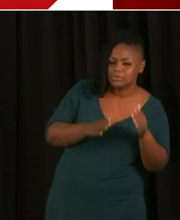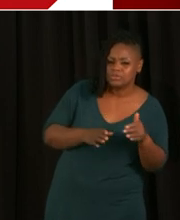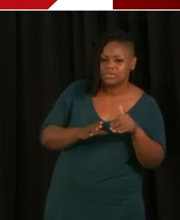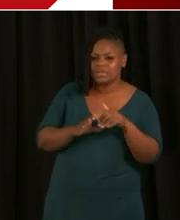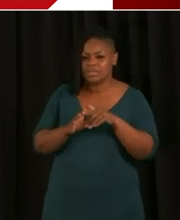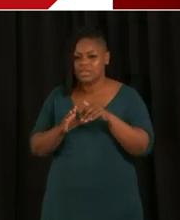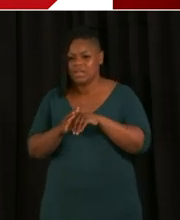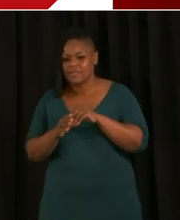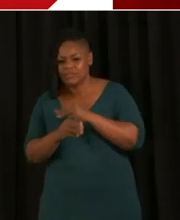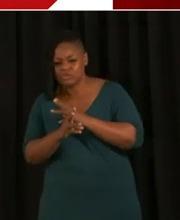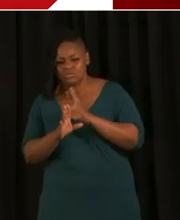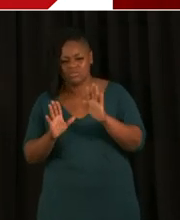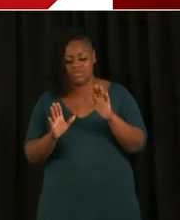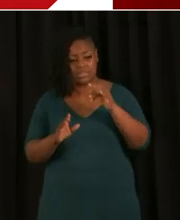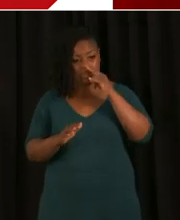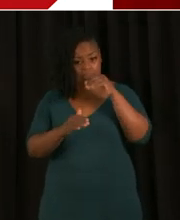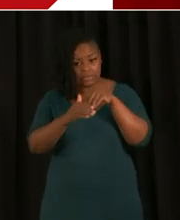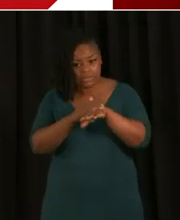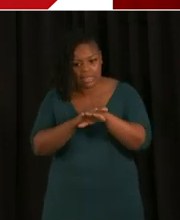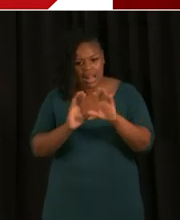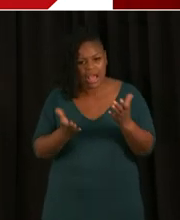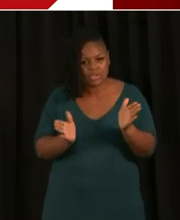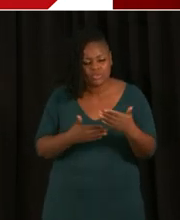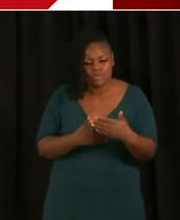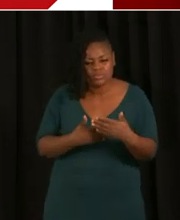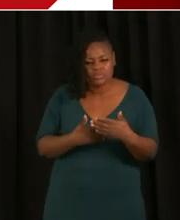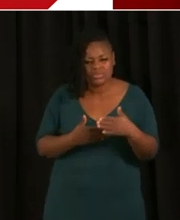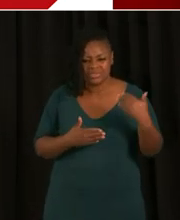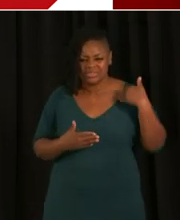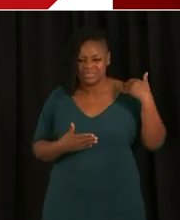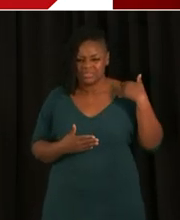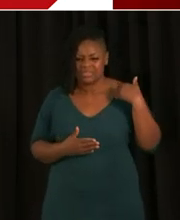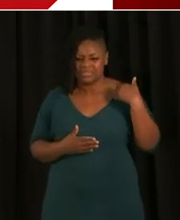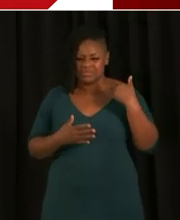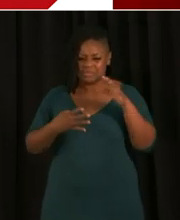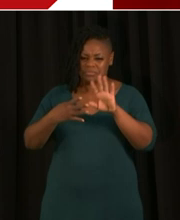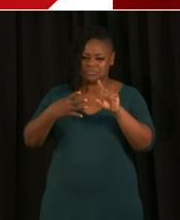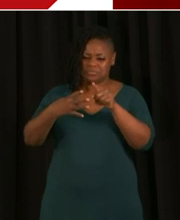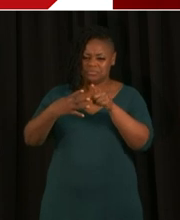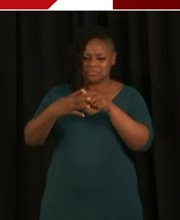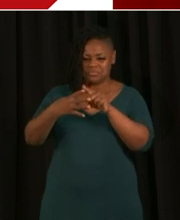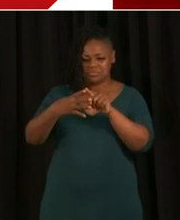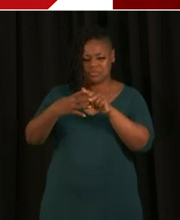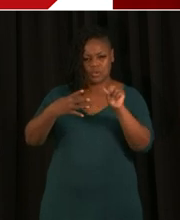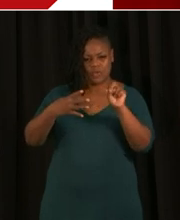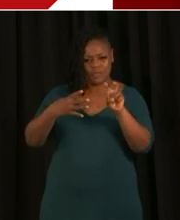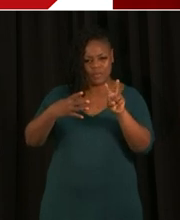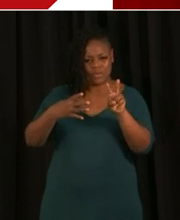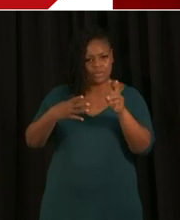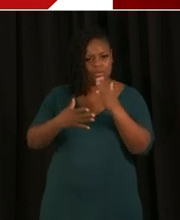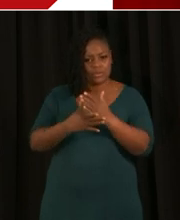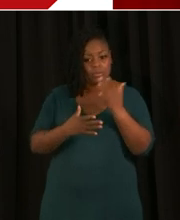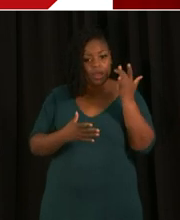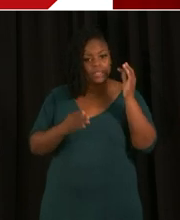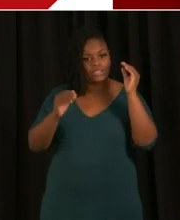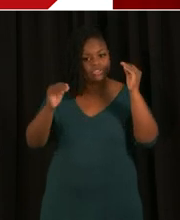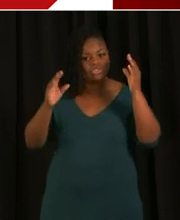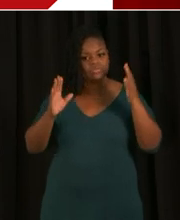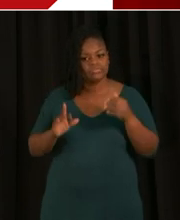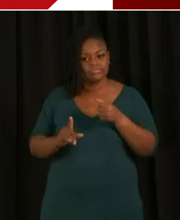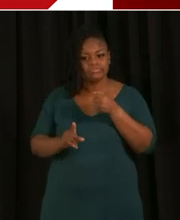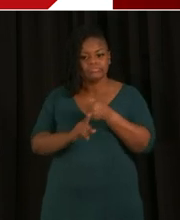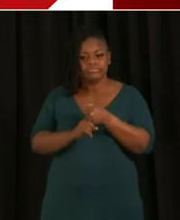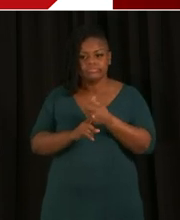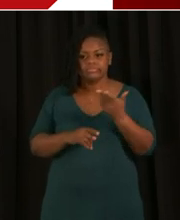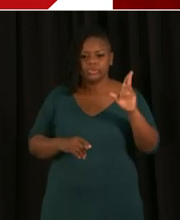supposed to get back in the classrooms in early November. It was stopped because the teachers union refused to even allow some